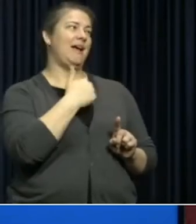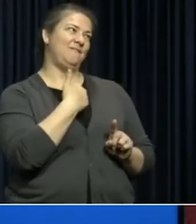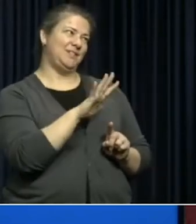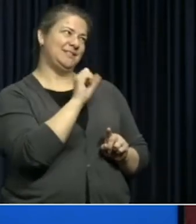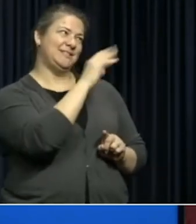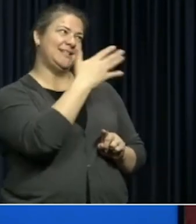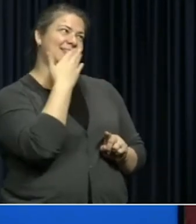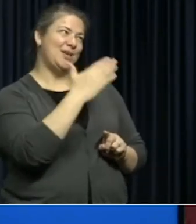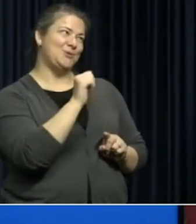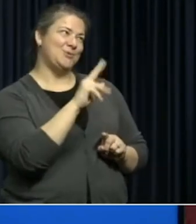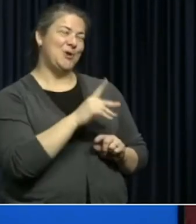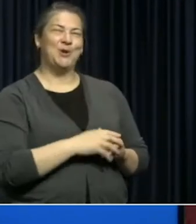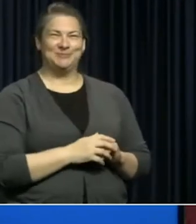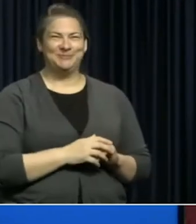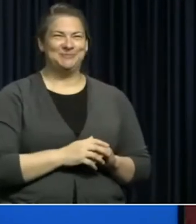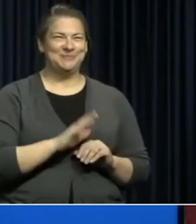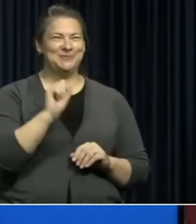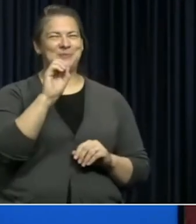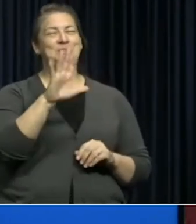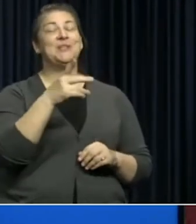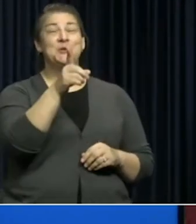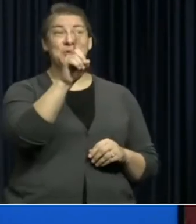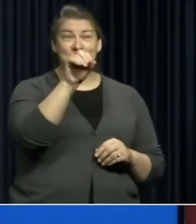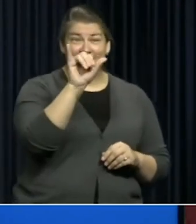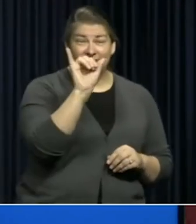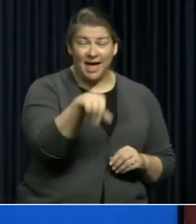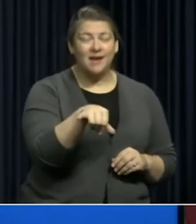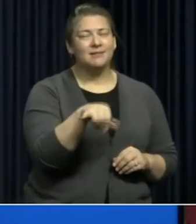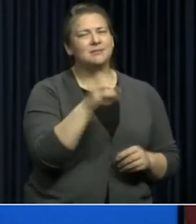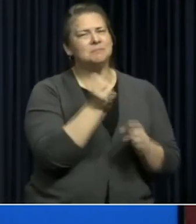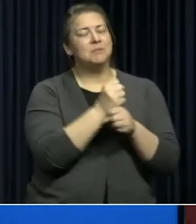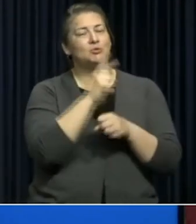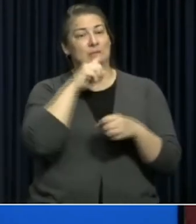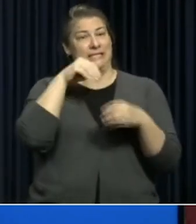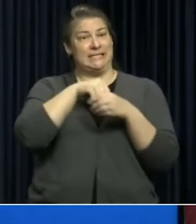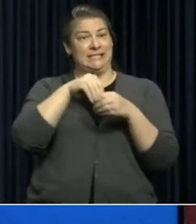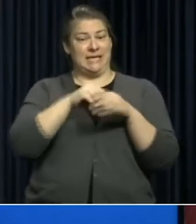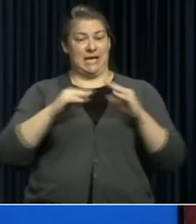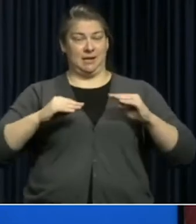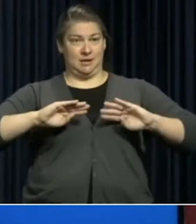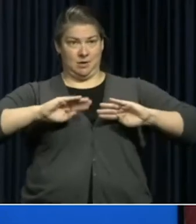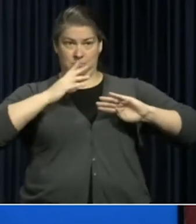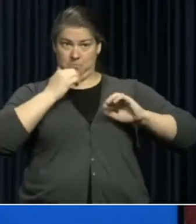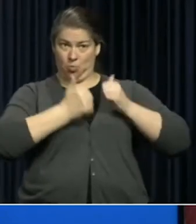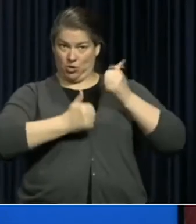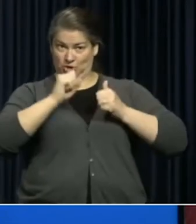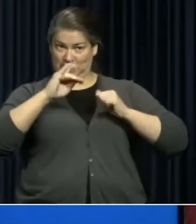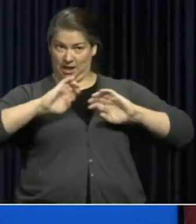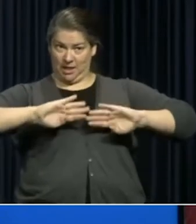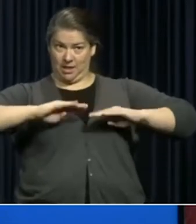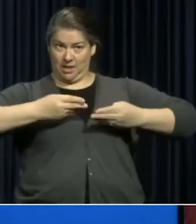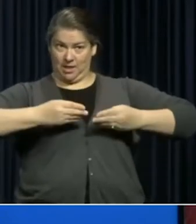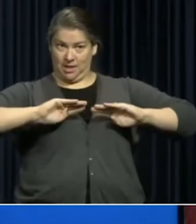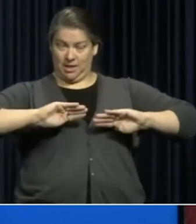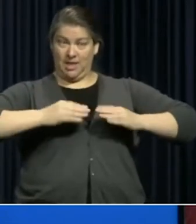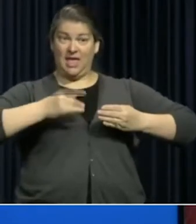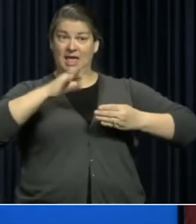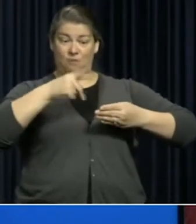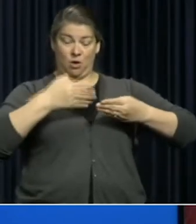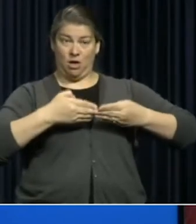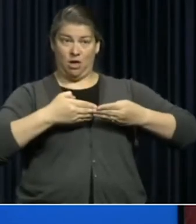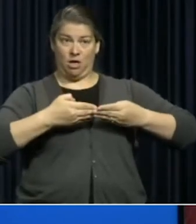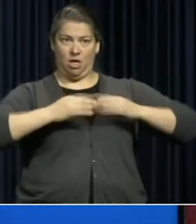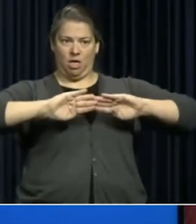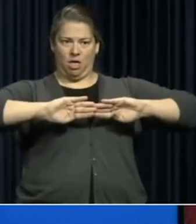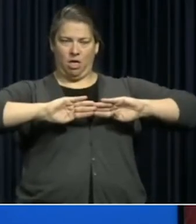mail. So when you do these things you want to make sure you the inside is the inside and the outside is the outside. If you keep flipping inside to